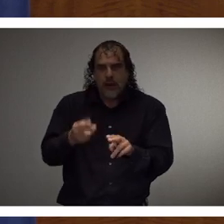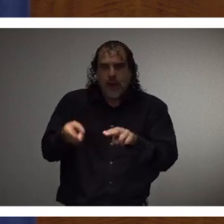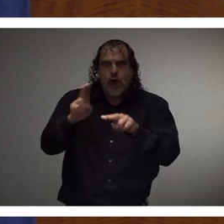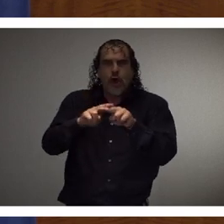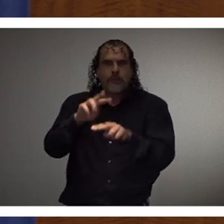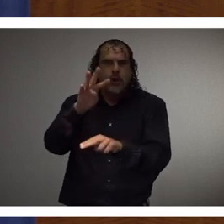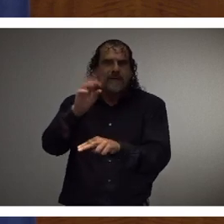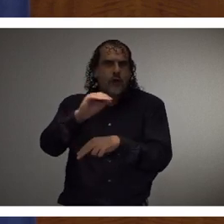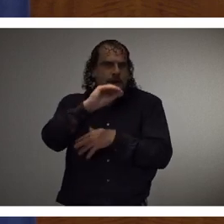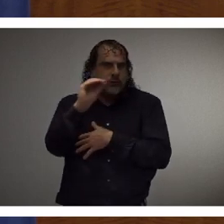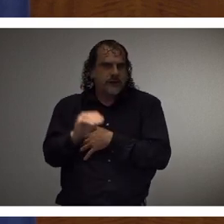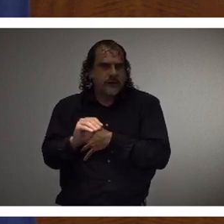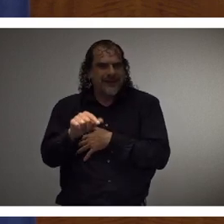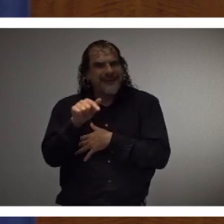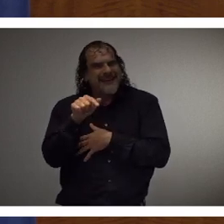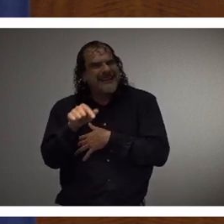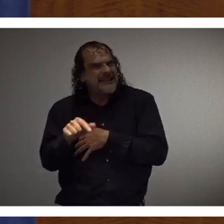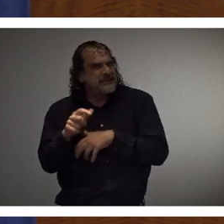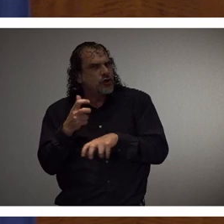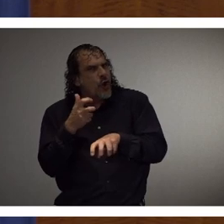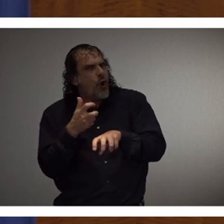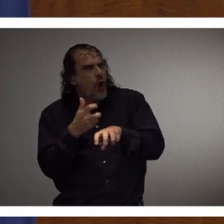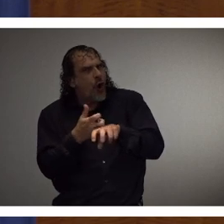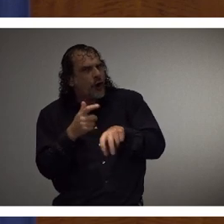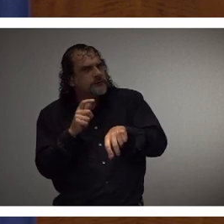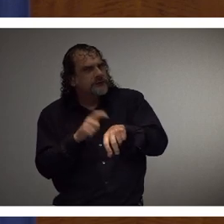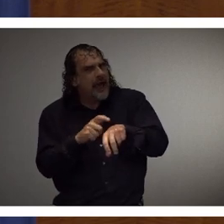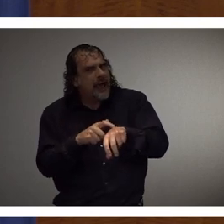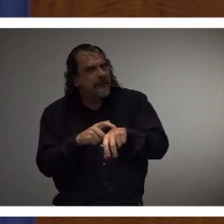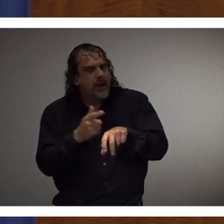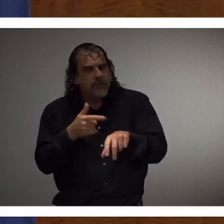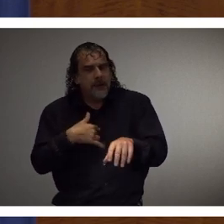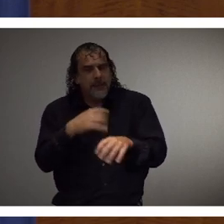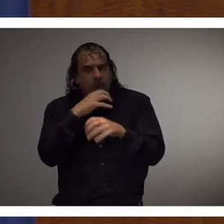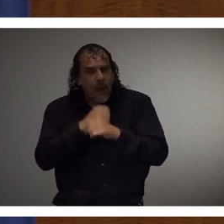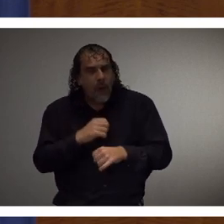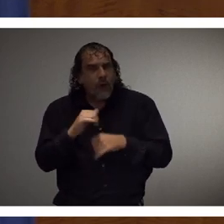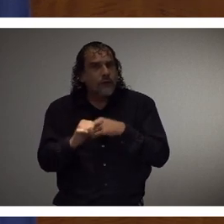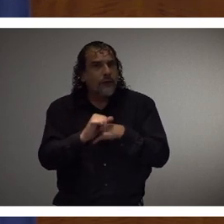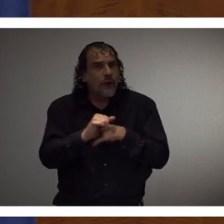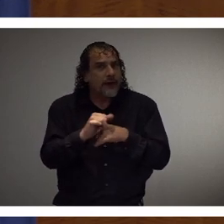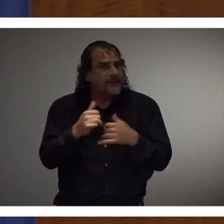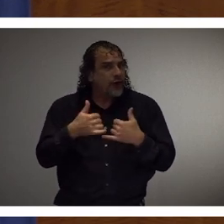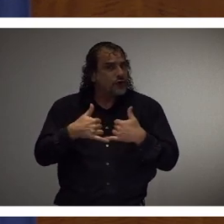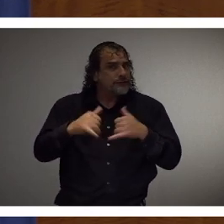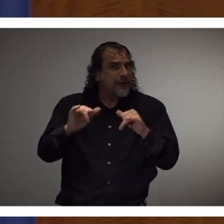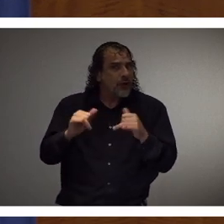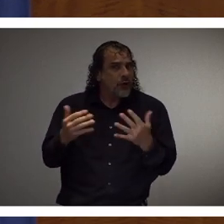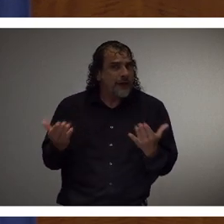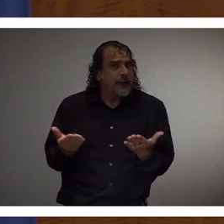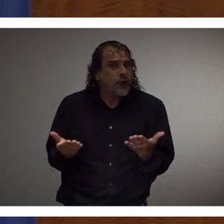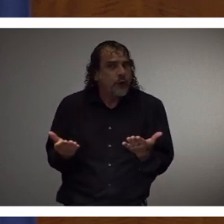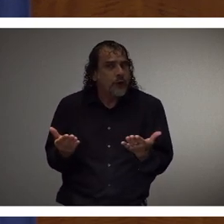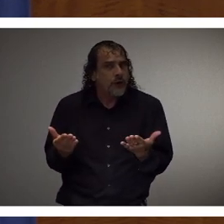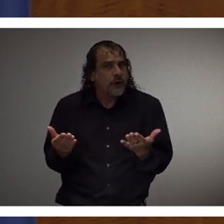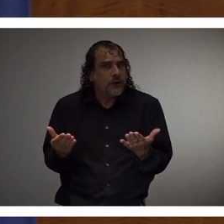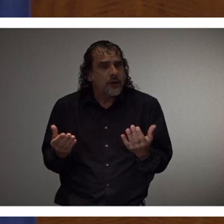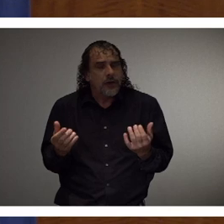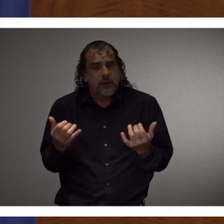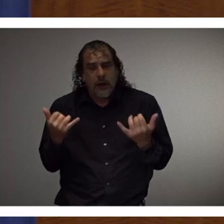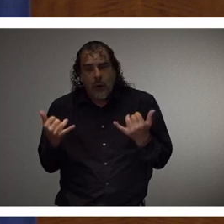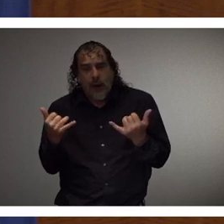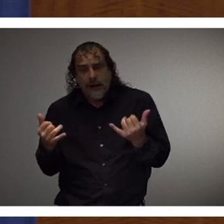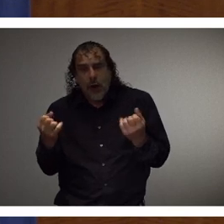We are in unique times, but the old threats remain. Right now, there are a lot of